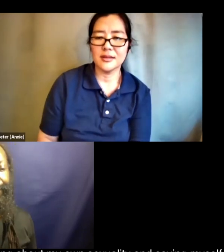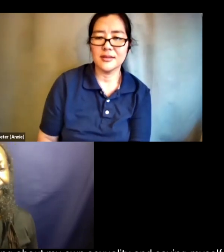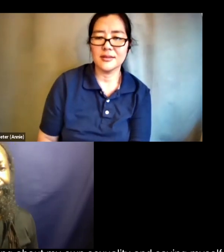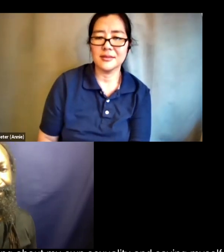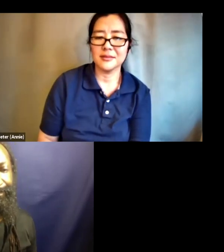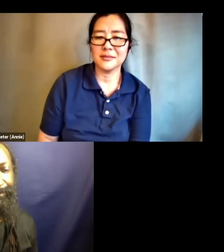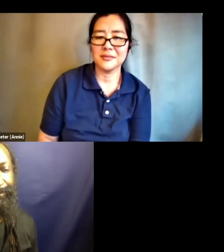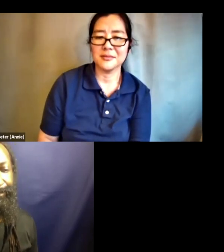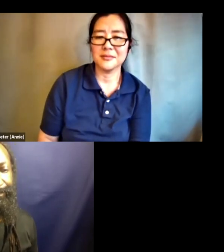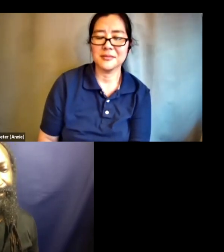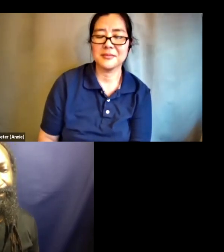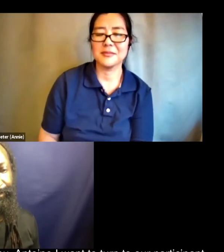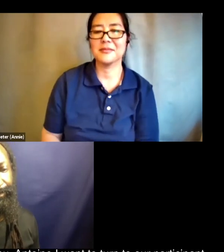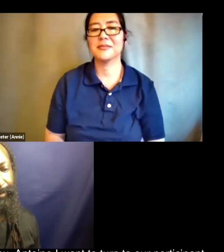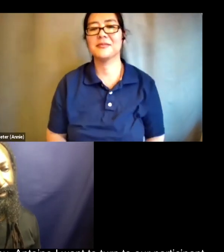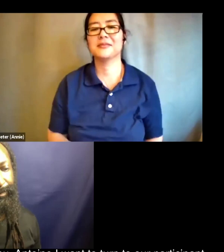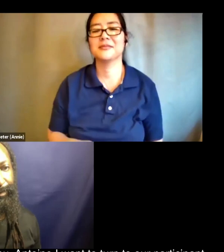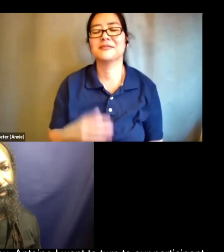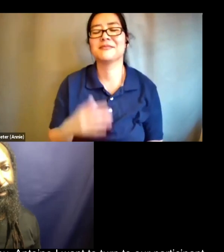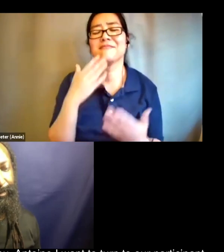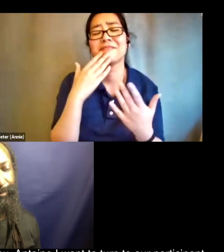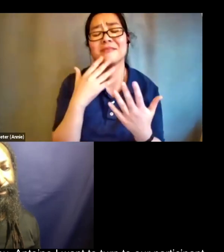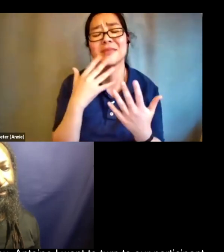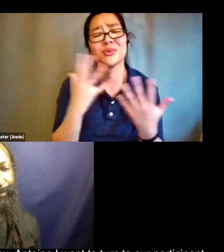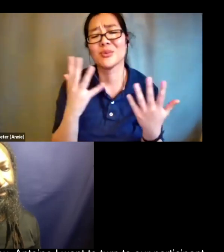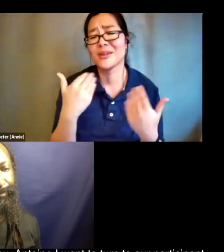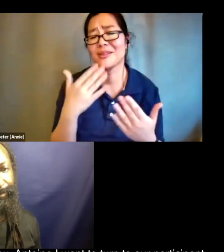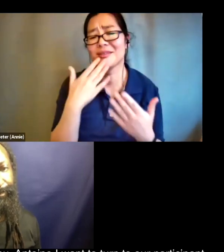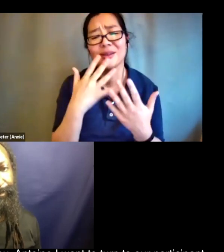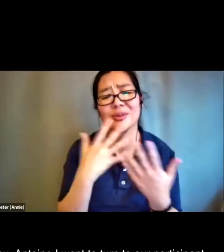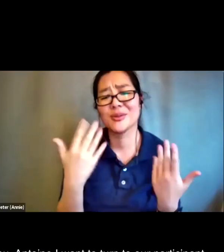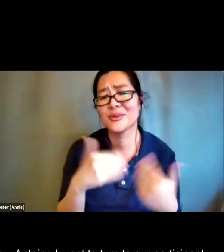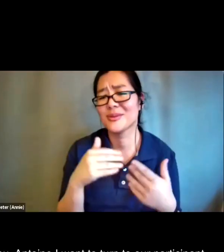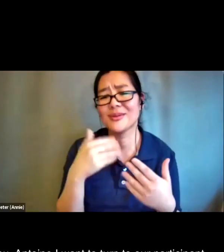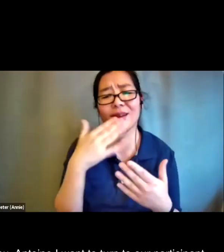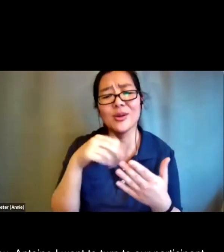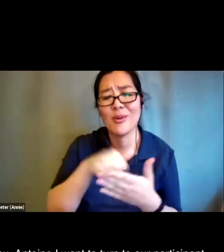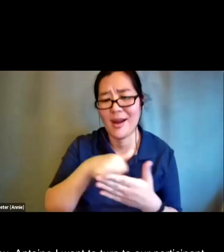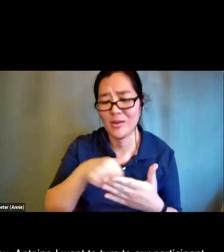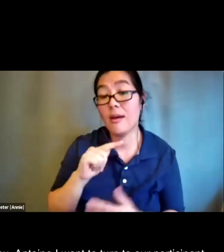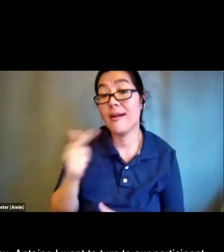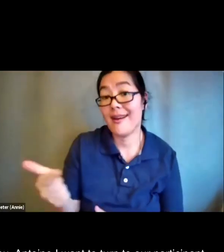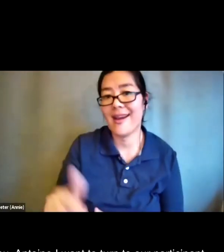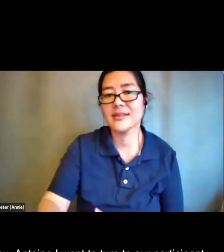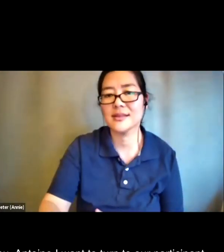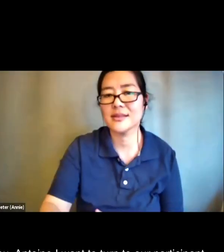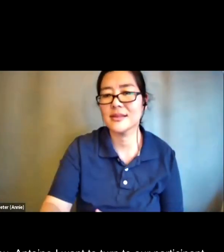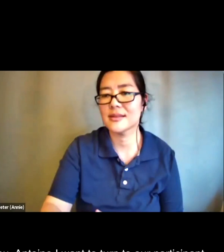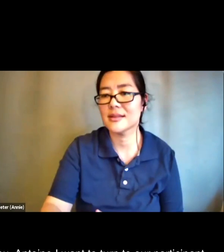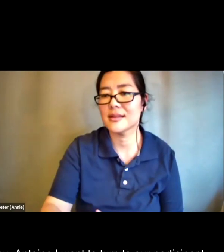along the way thank you so much thank you Antoine i want to turn to our participant questions